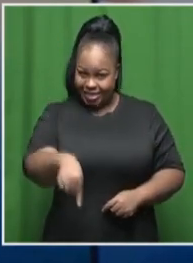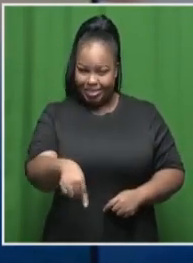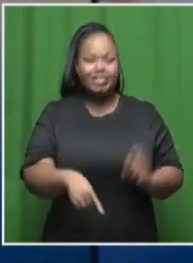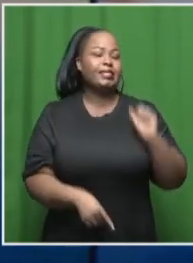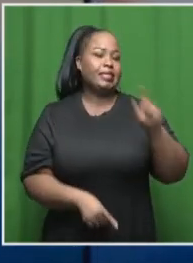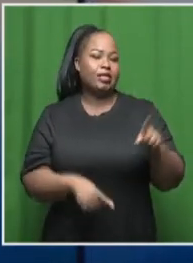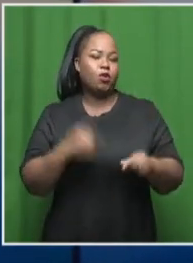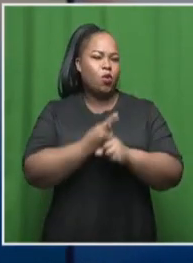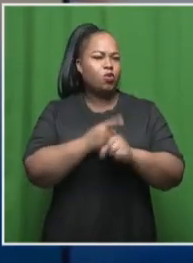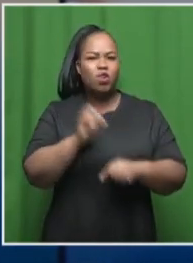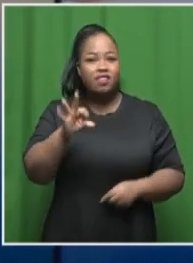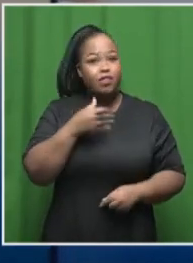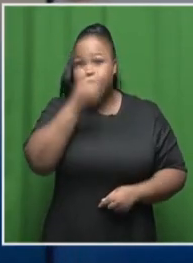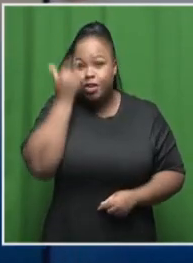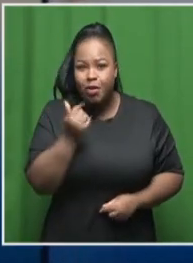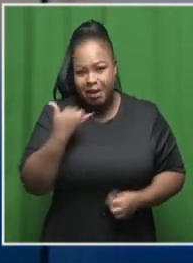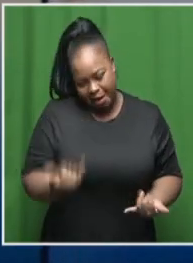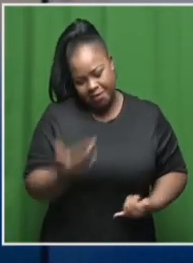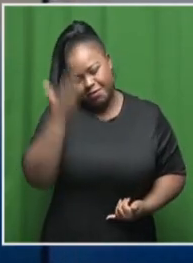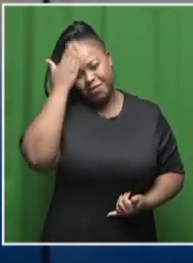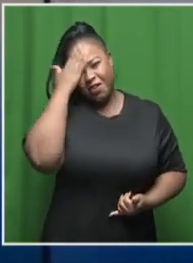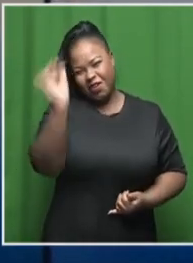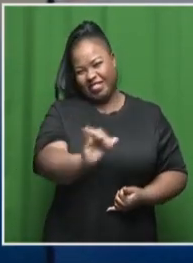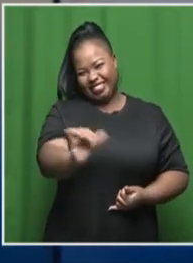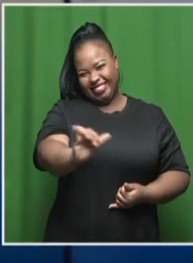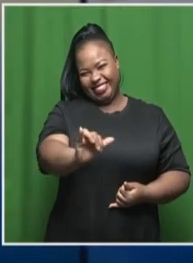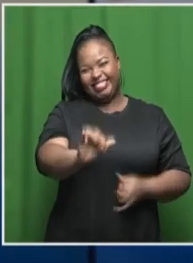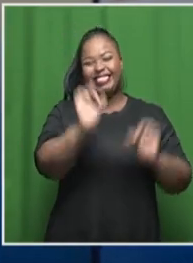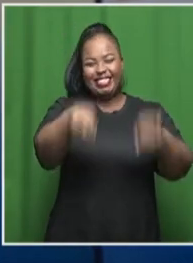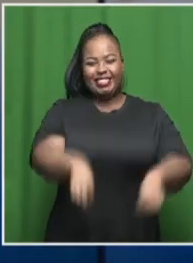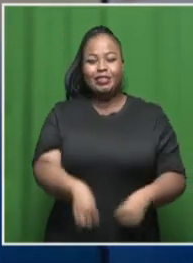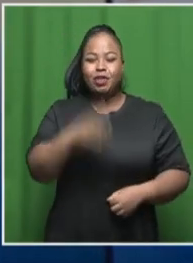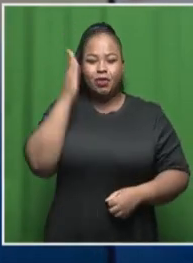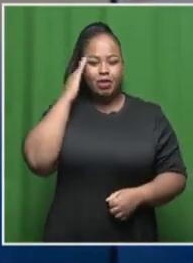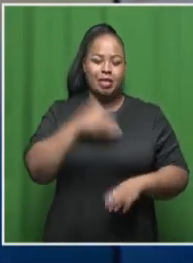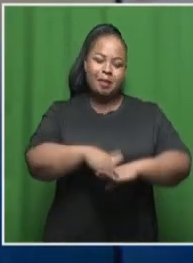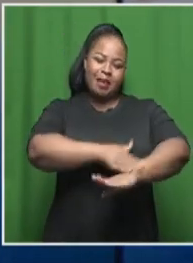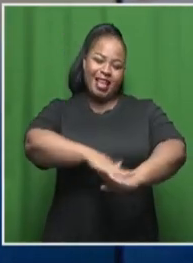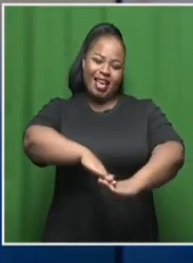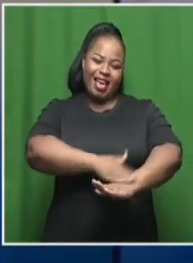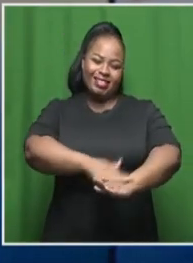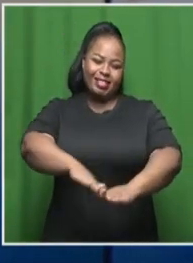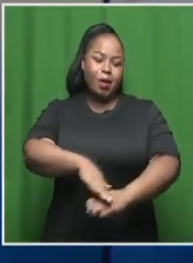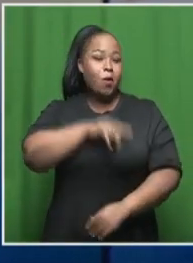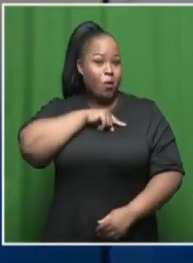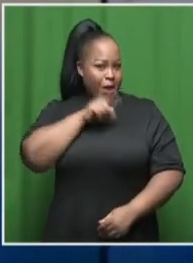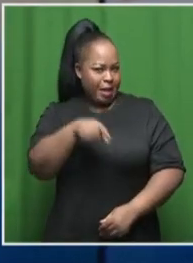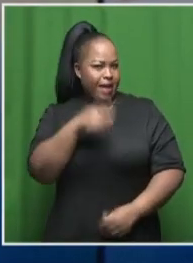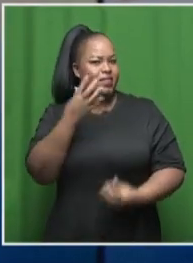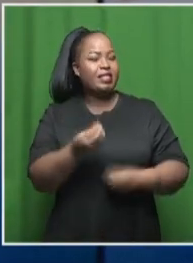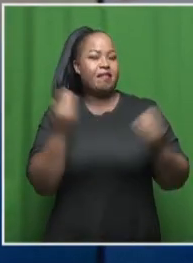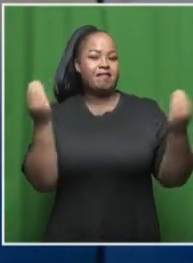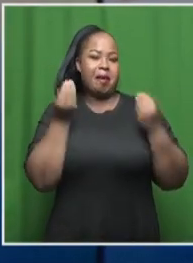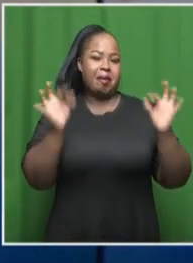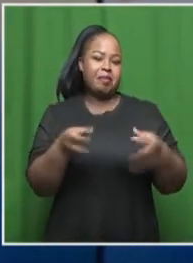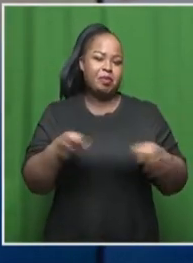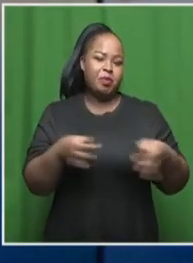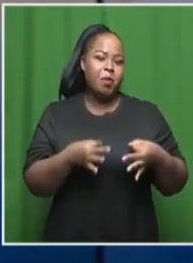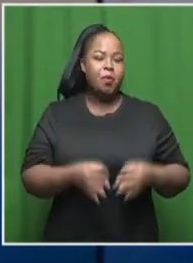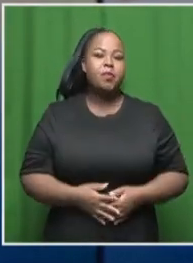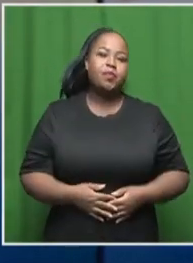if you didn't know, now you know what we're talking about. Yes. We're talking about Madagascar, which has that very famous song.